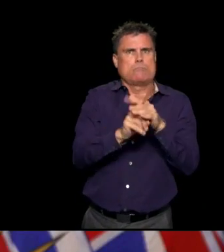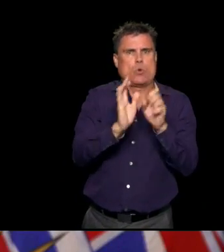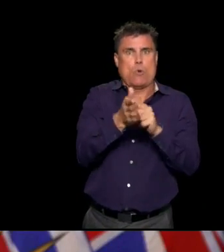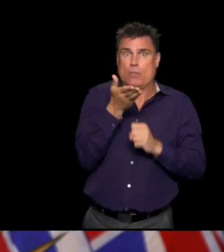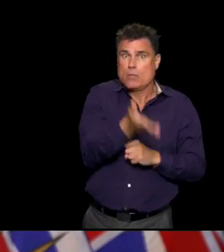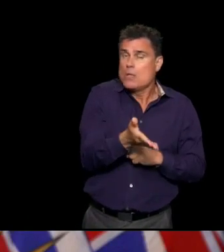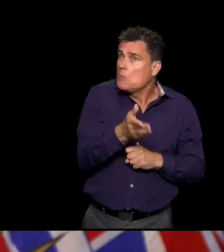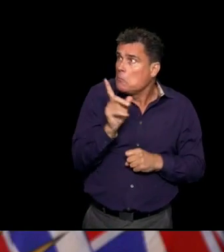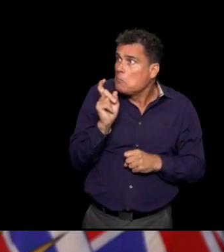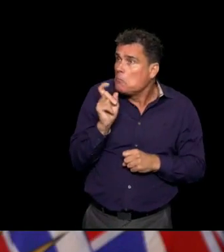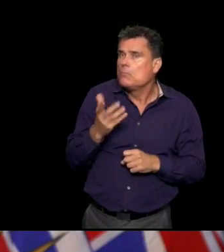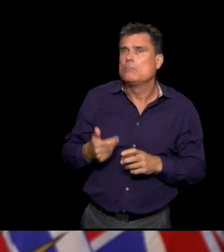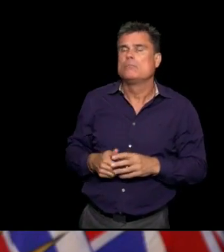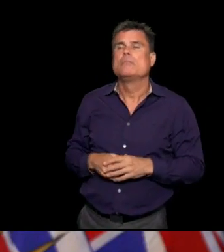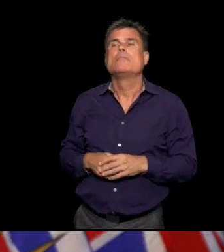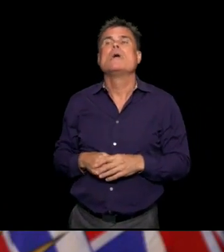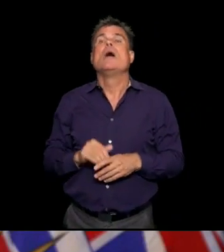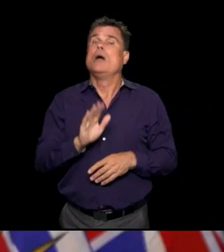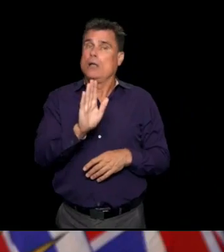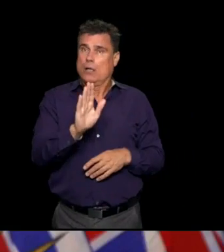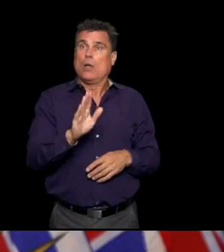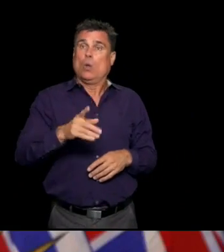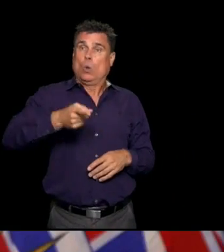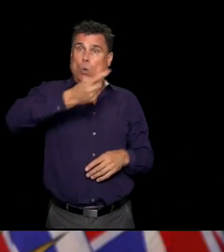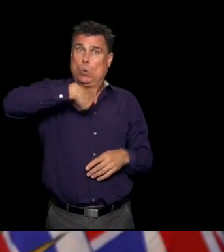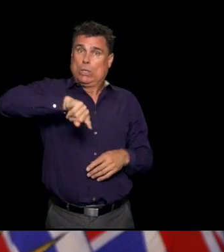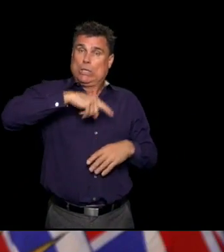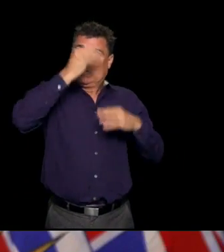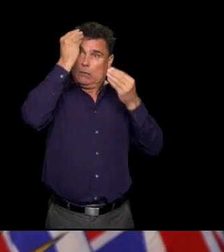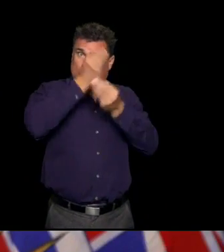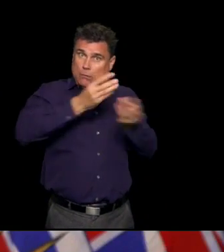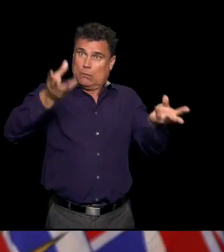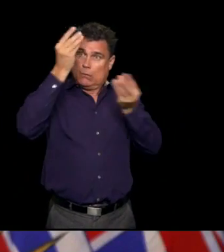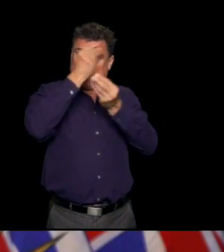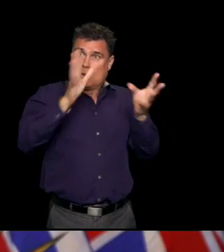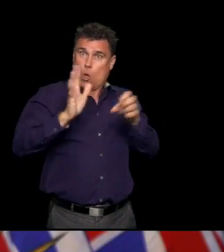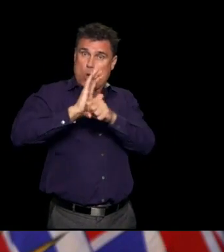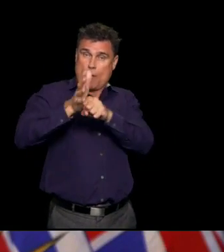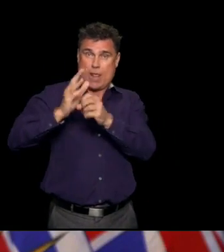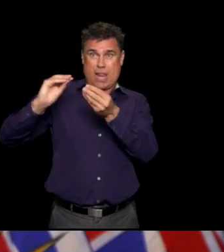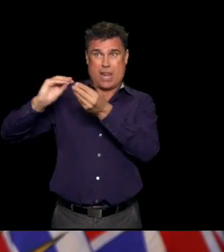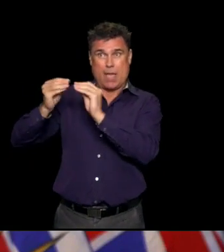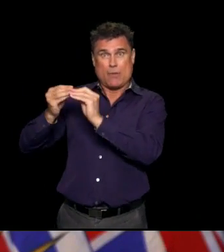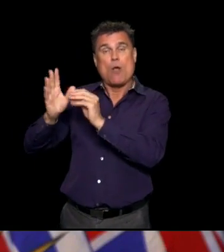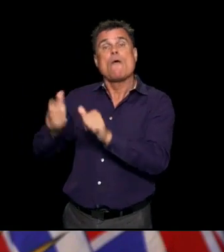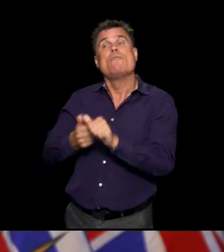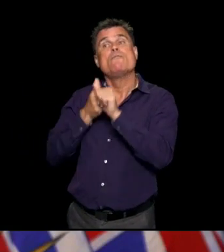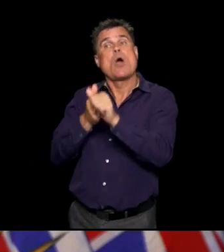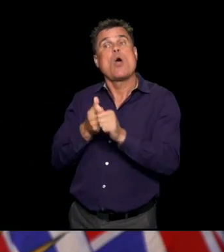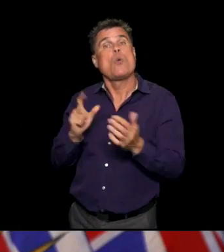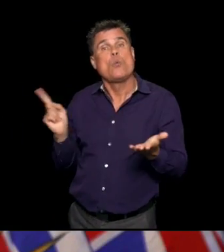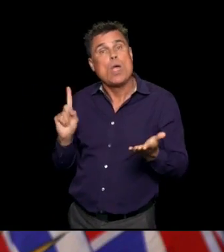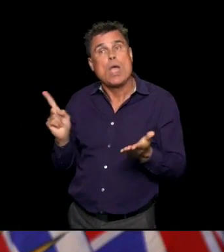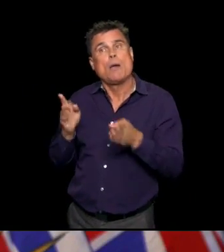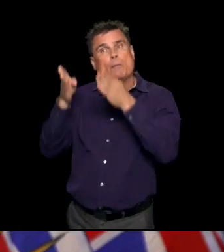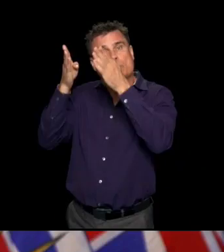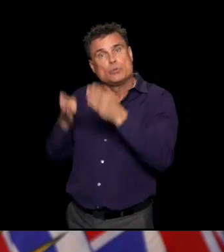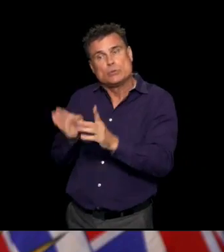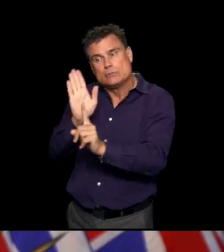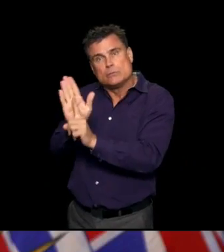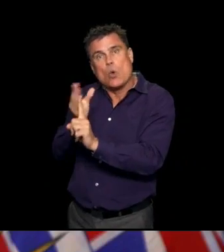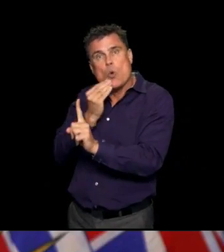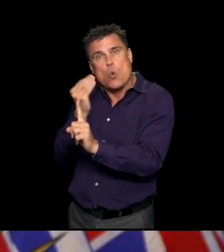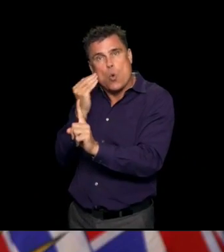How our convention is is to report cases by their place of residence. So it doesn't necessarily reflect